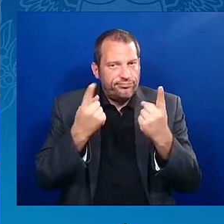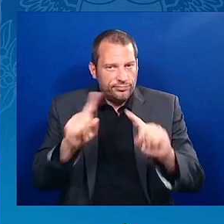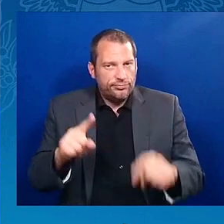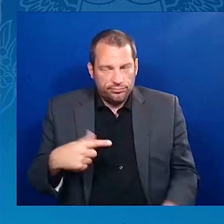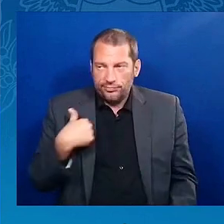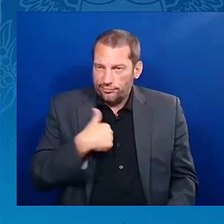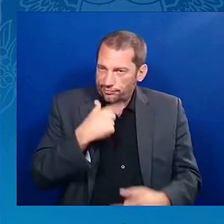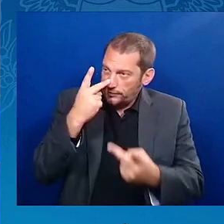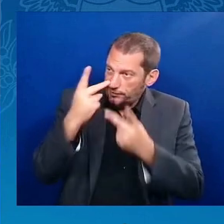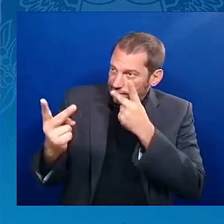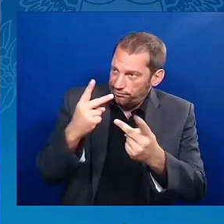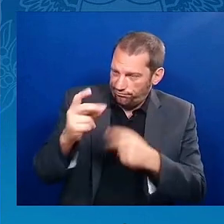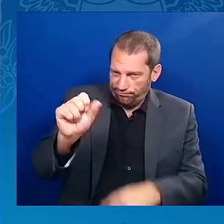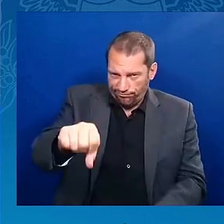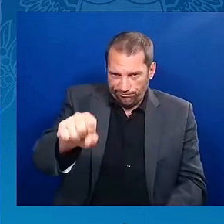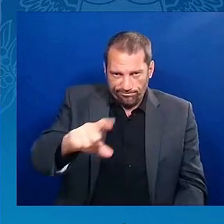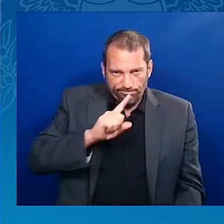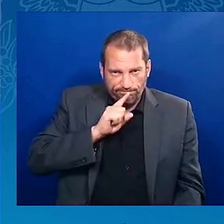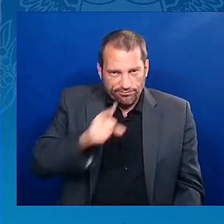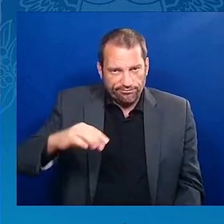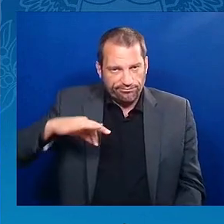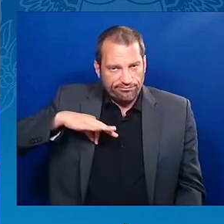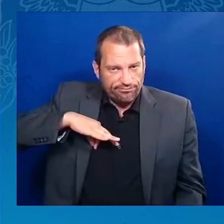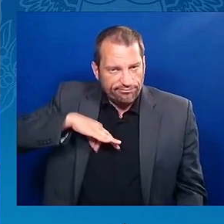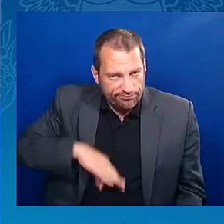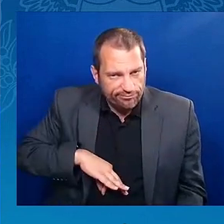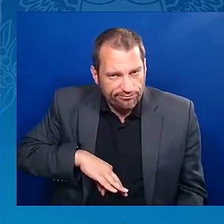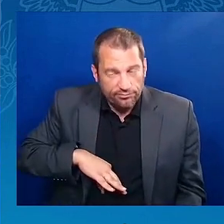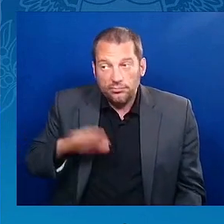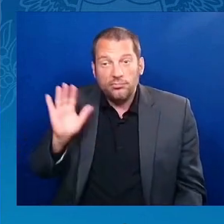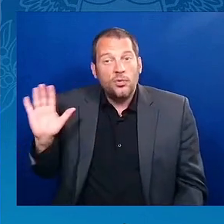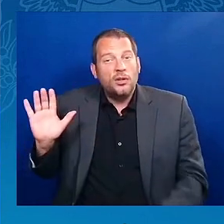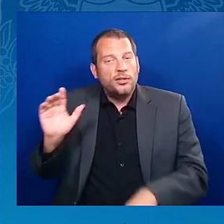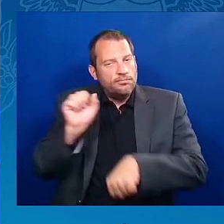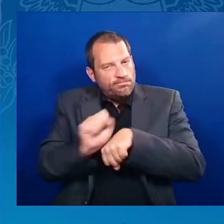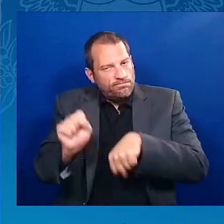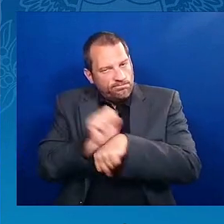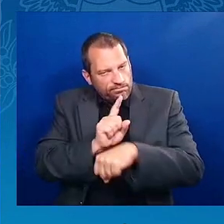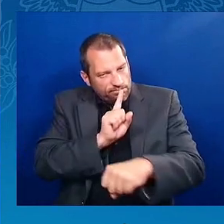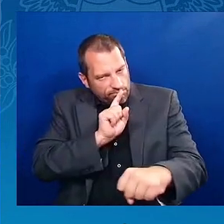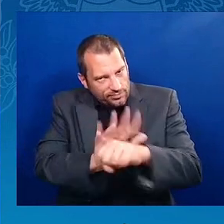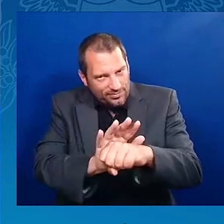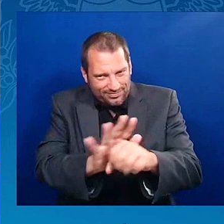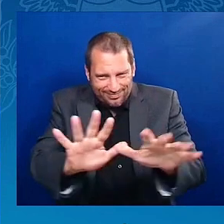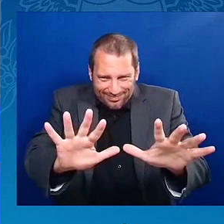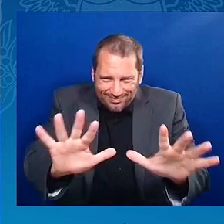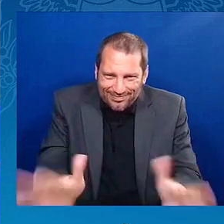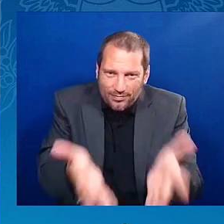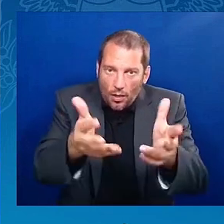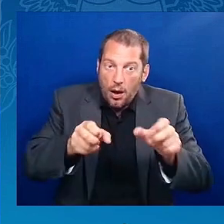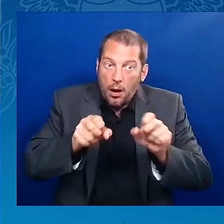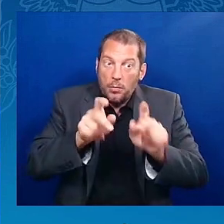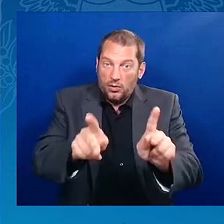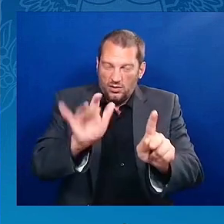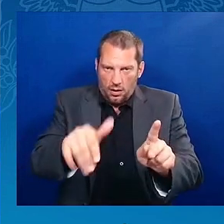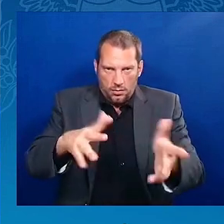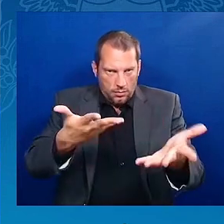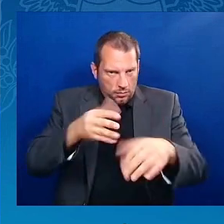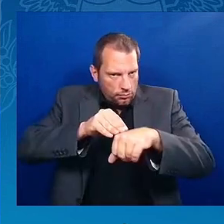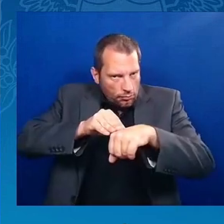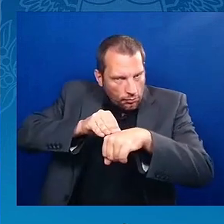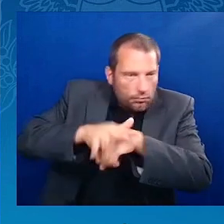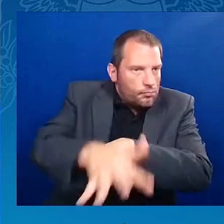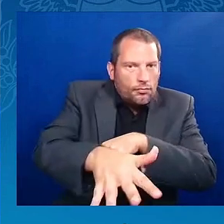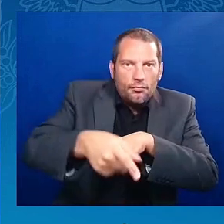and it has delivered real economic impact in cities across the country, including Detroit, Milwaukee, and right here in